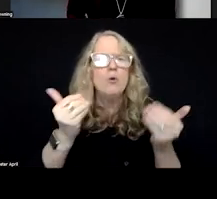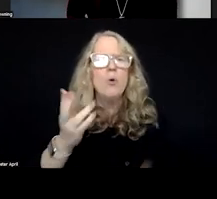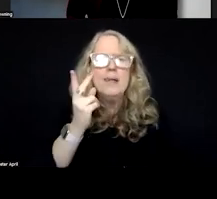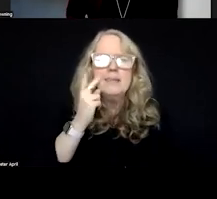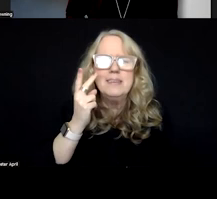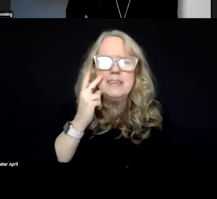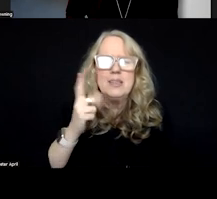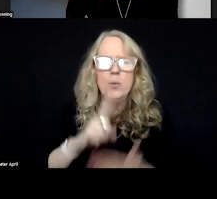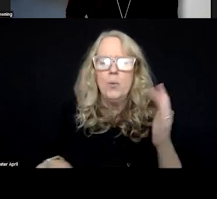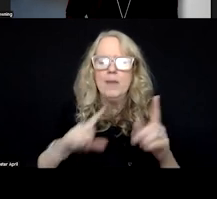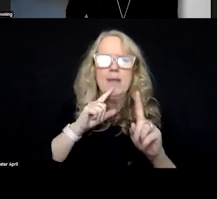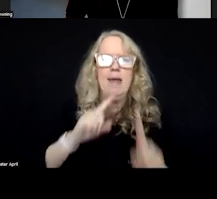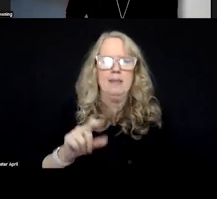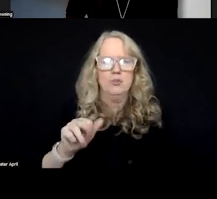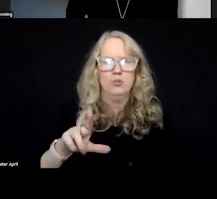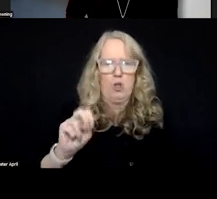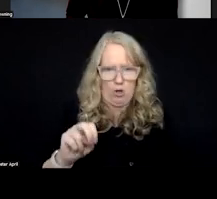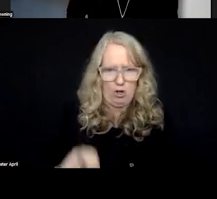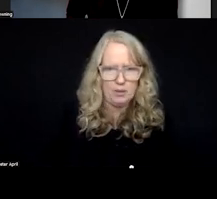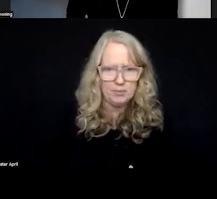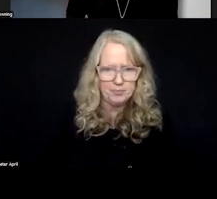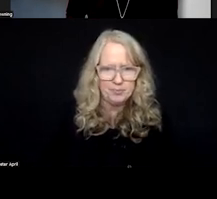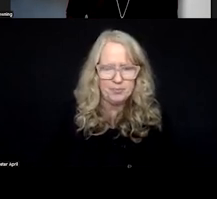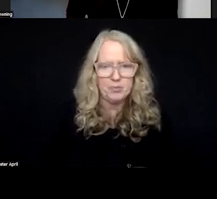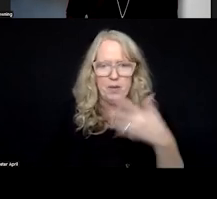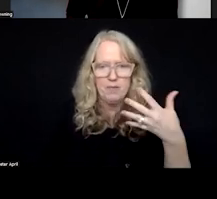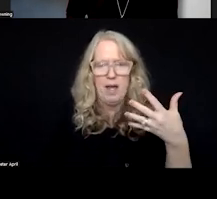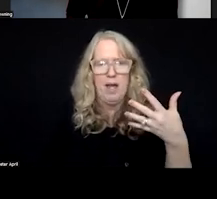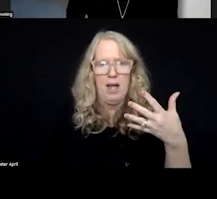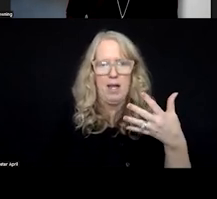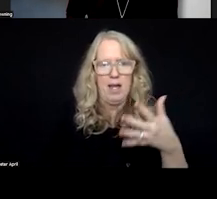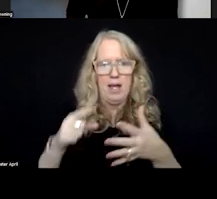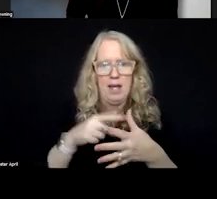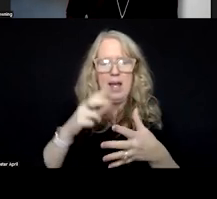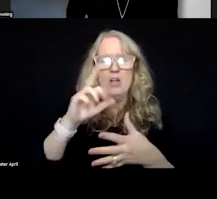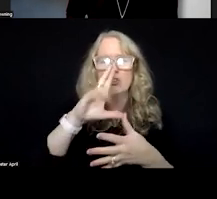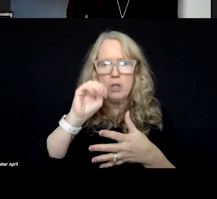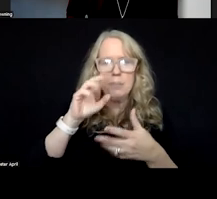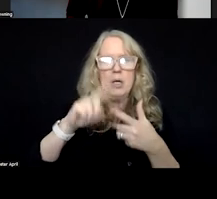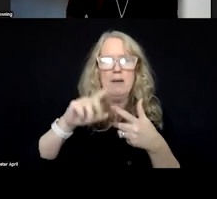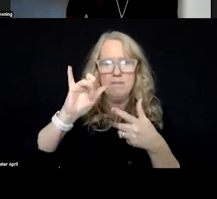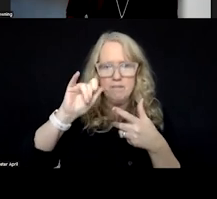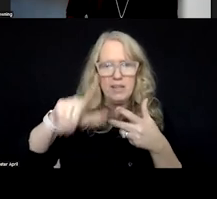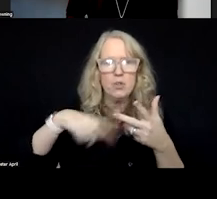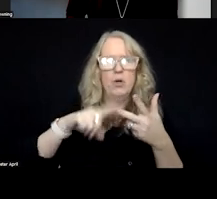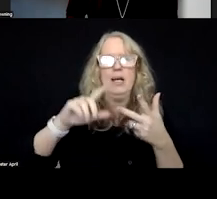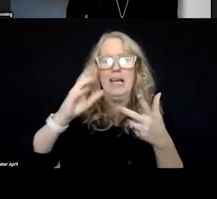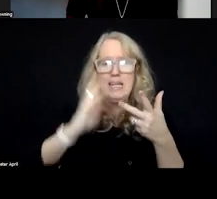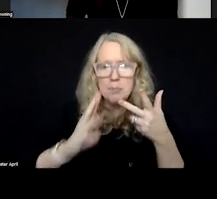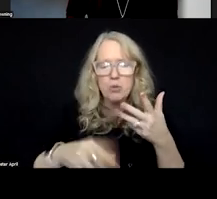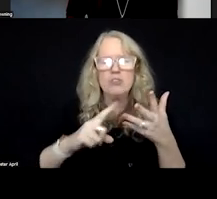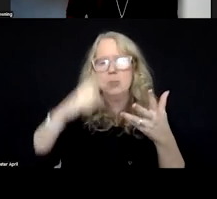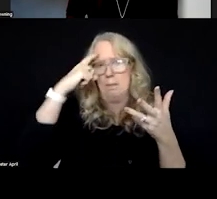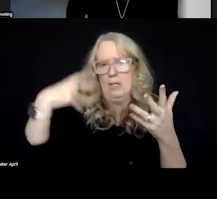what the answers are. So, the five here are crime, fentanyl, immigration, mental health, and poverty.